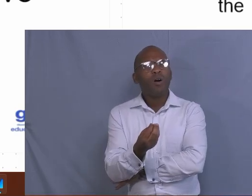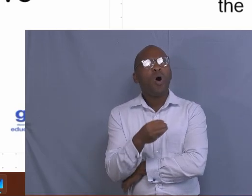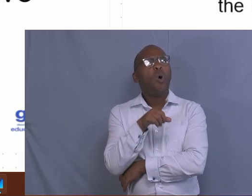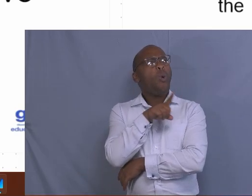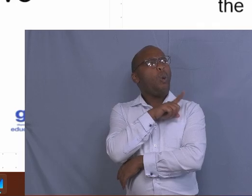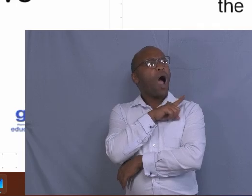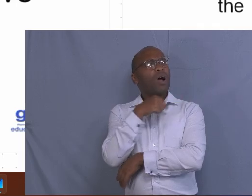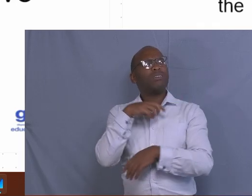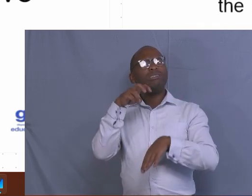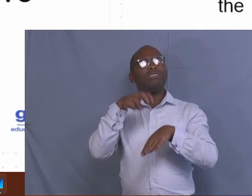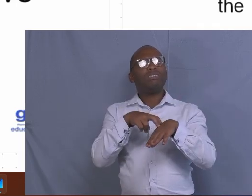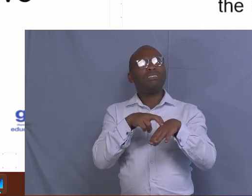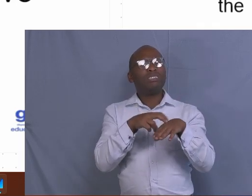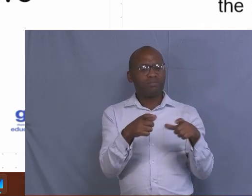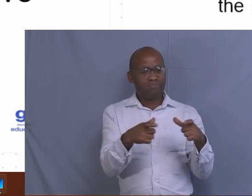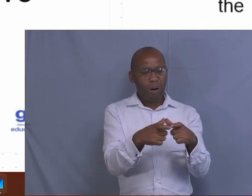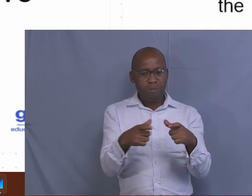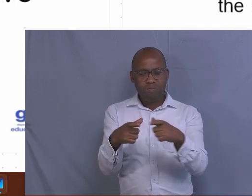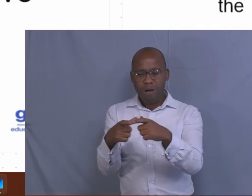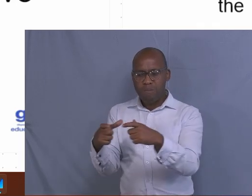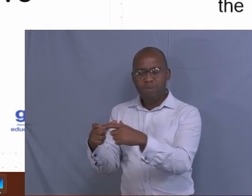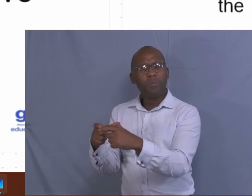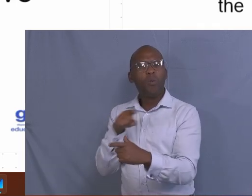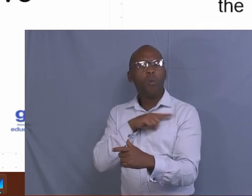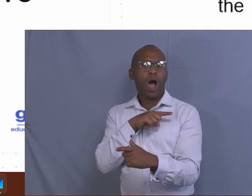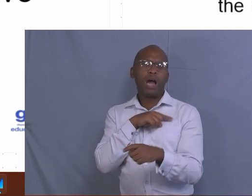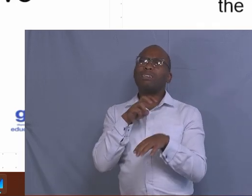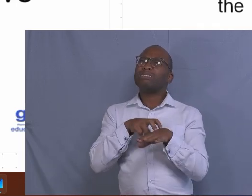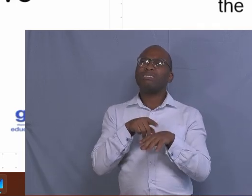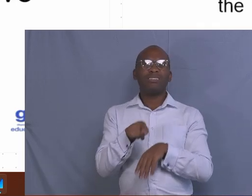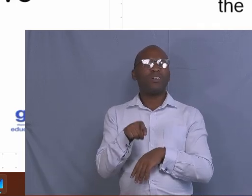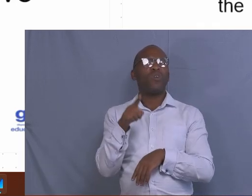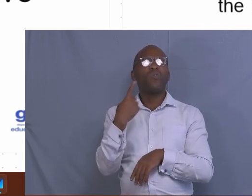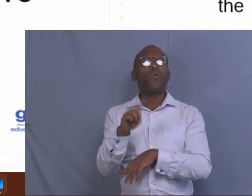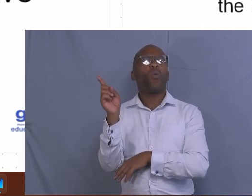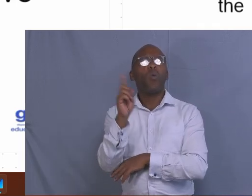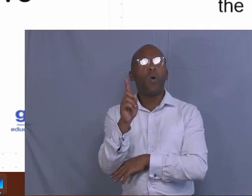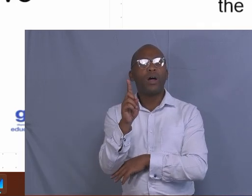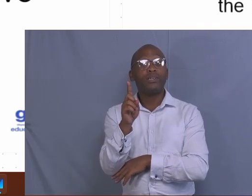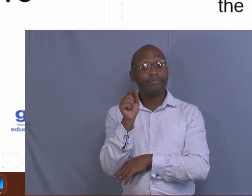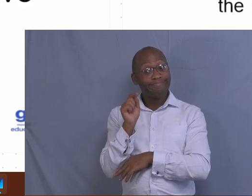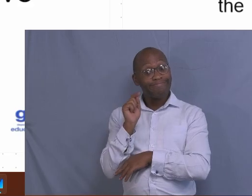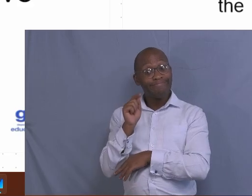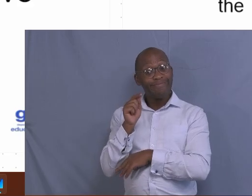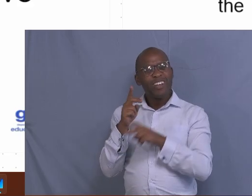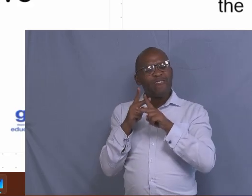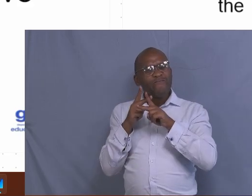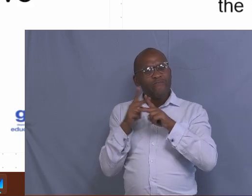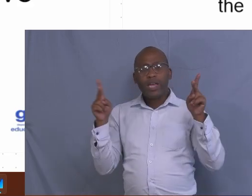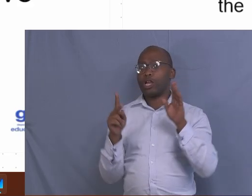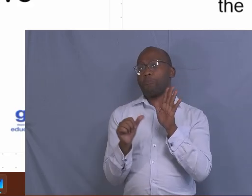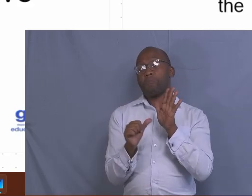kems? These five important points are very, very crucial learners because they are the ones that